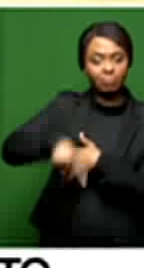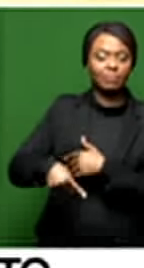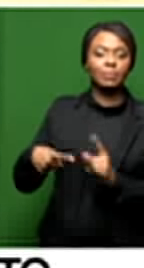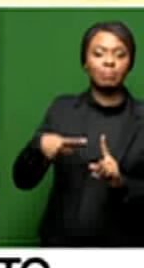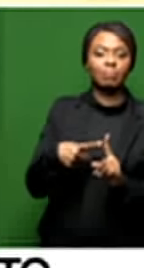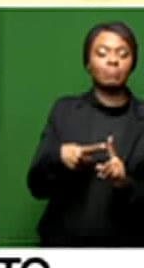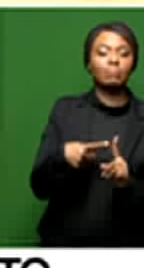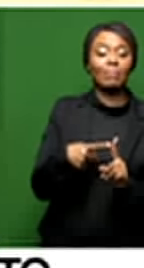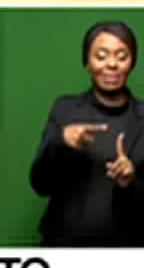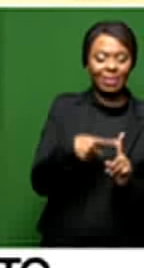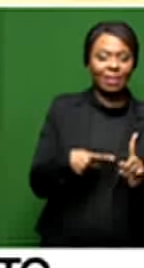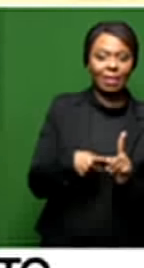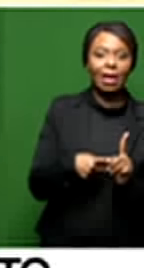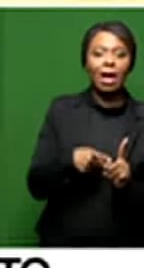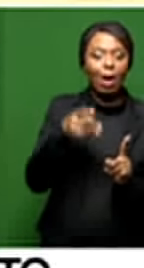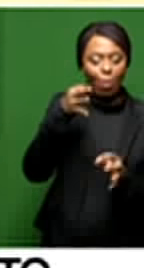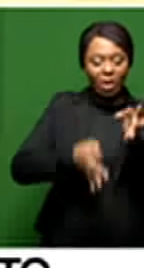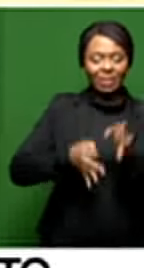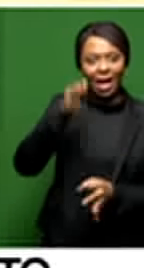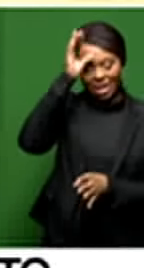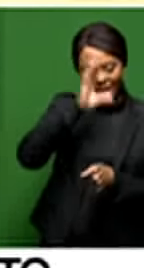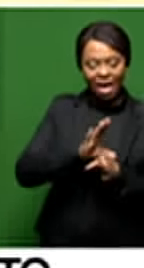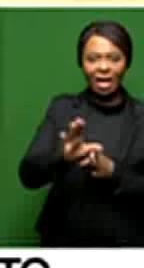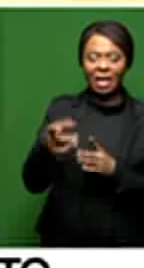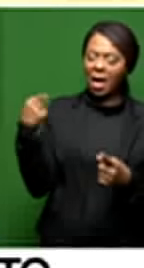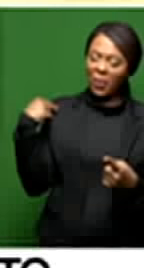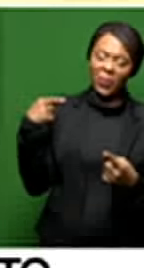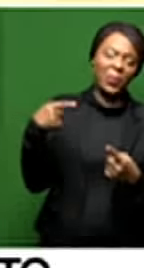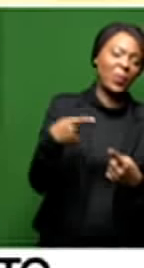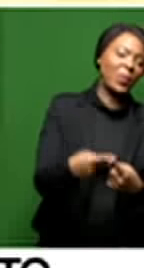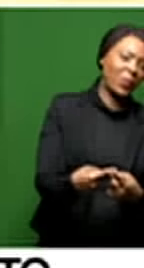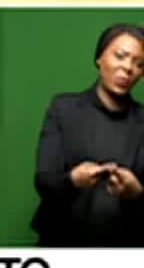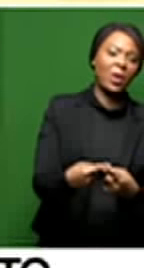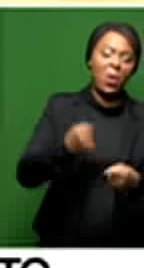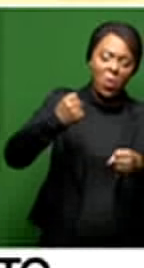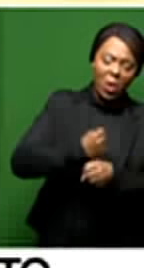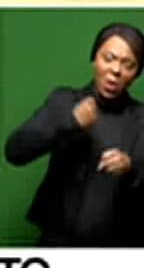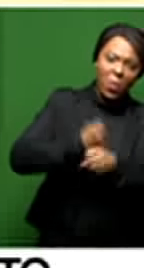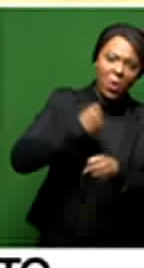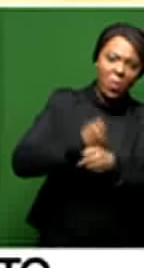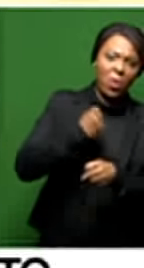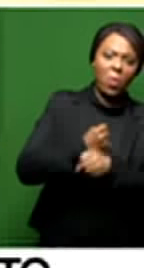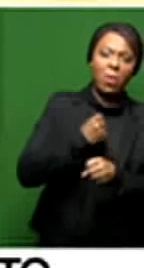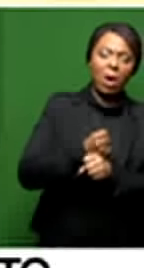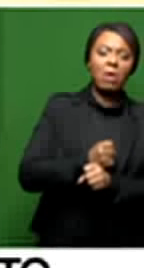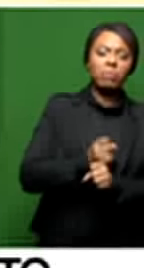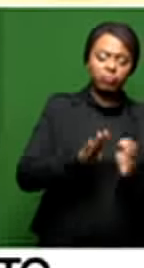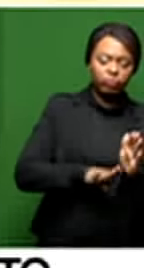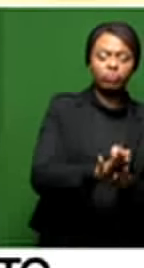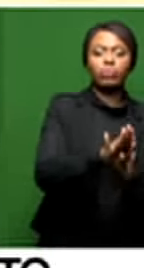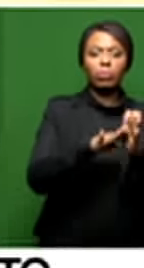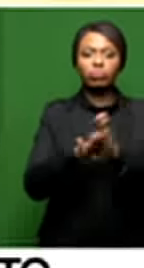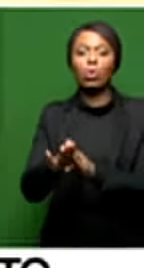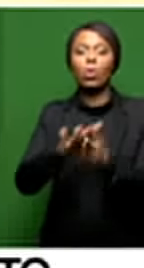who, aside from a political career, what she did and the work that she did here in the community, speaking to